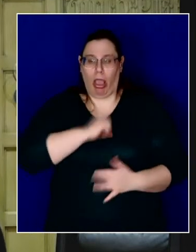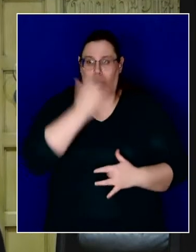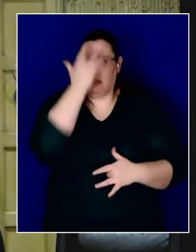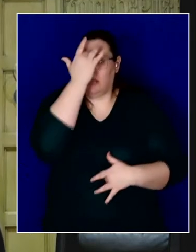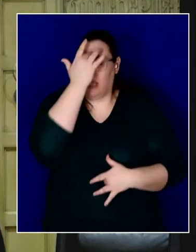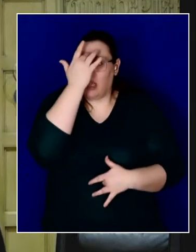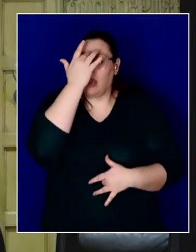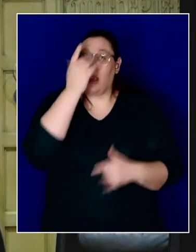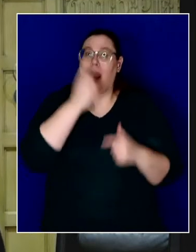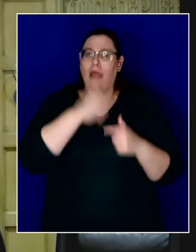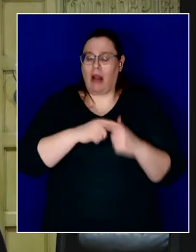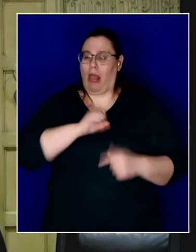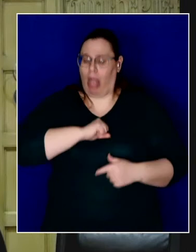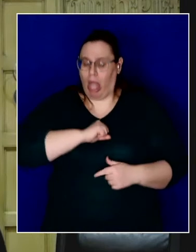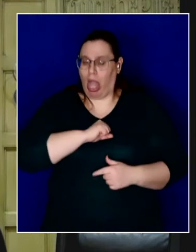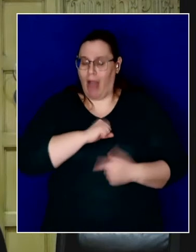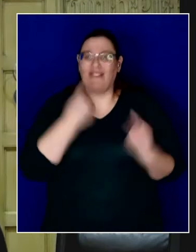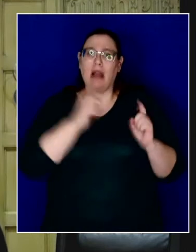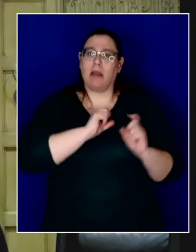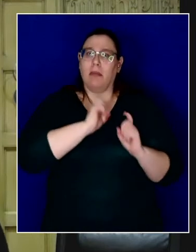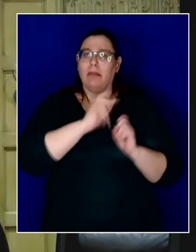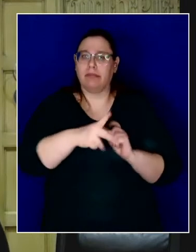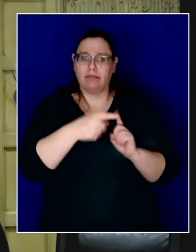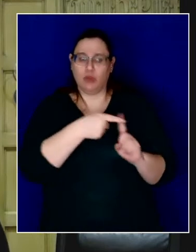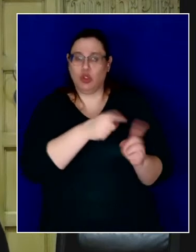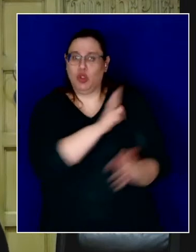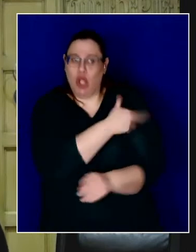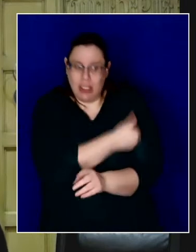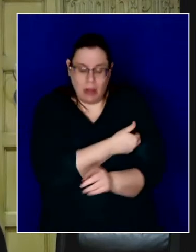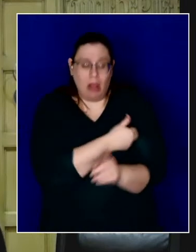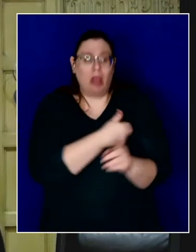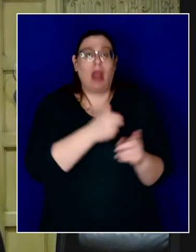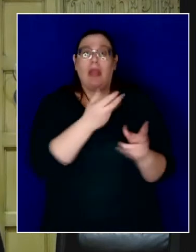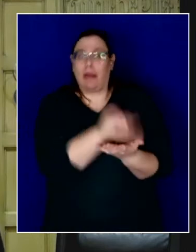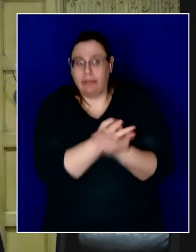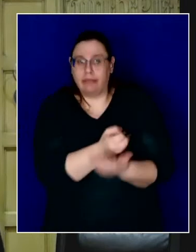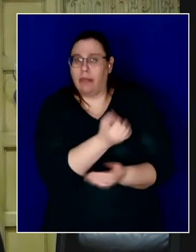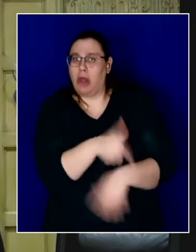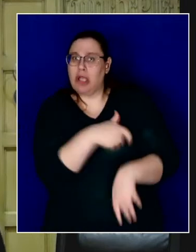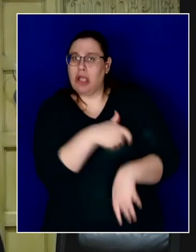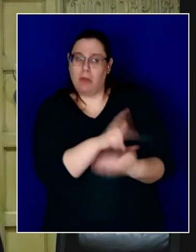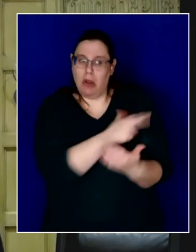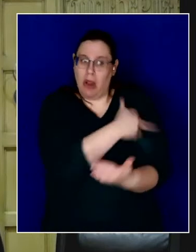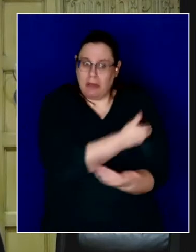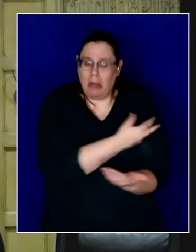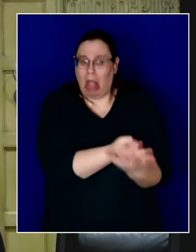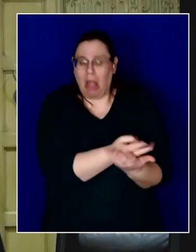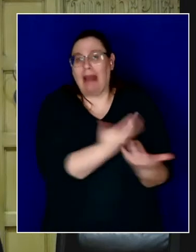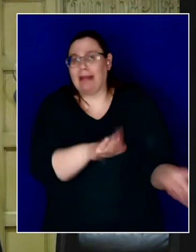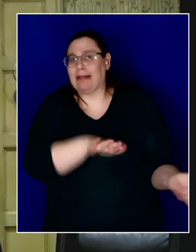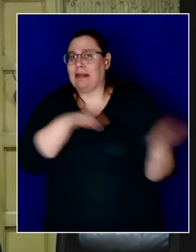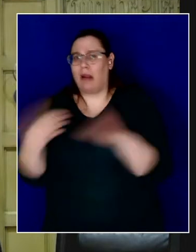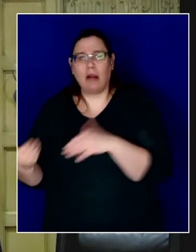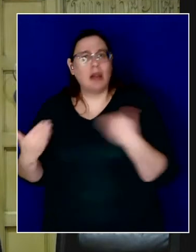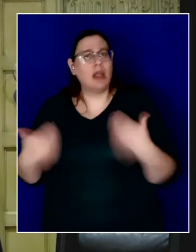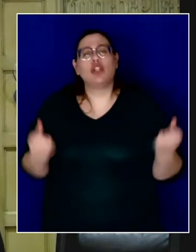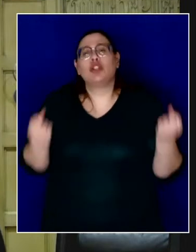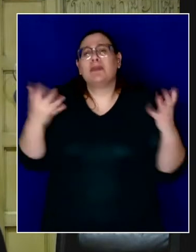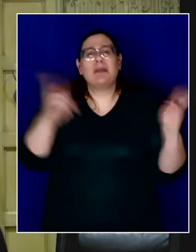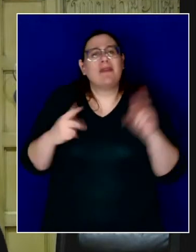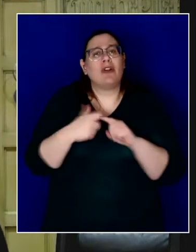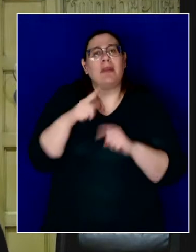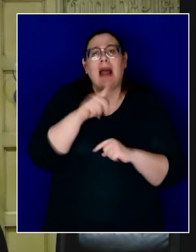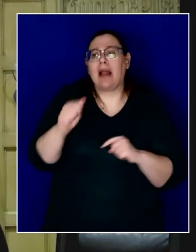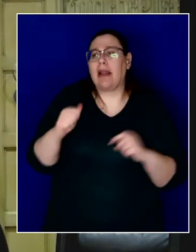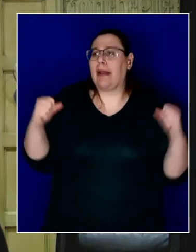in a hospital and longer still for that illness to turn tragically into deaths. It means that if too many Angelinos, too many of us got together,